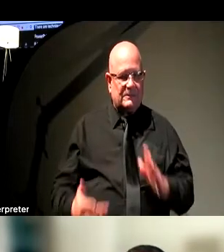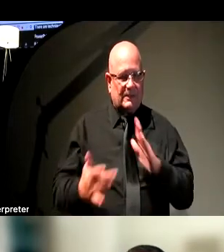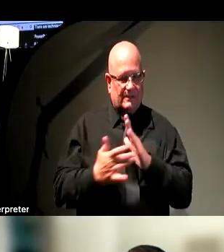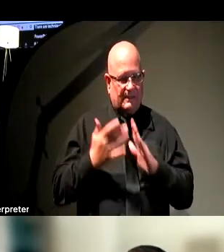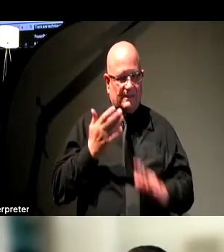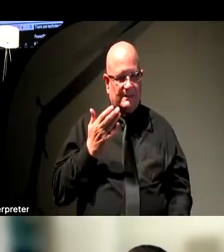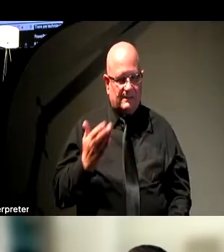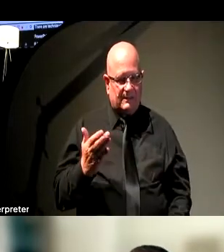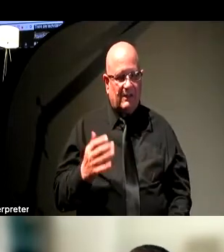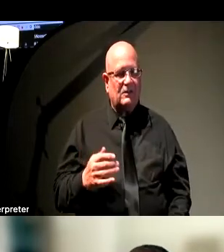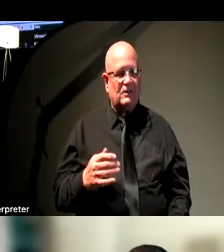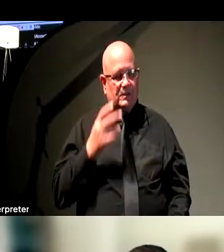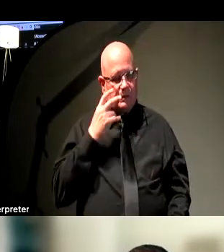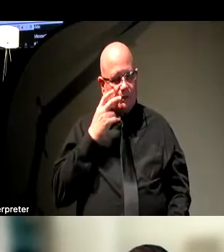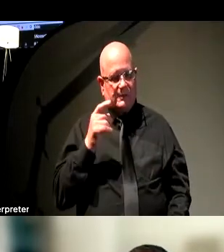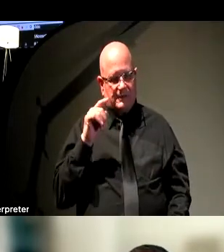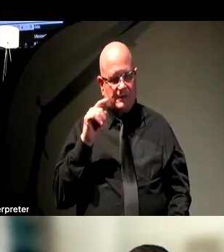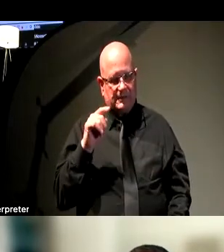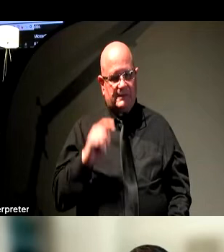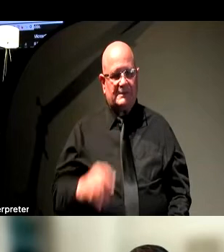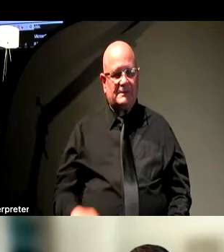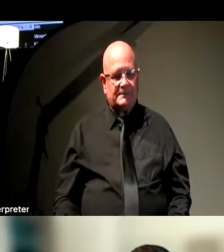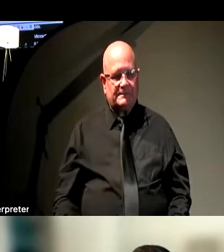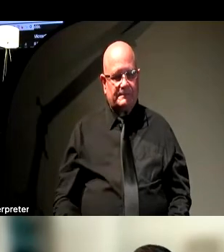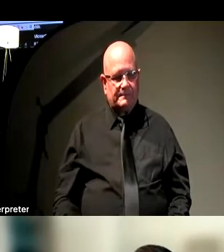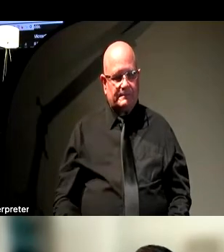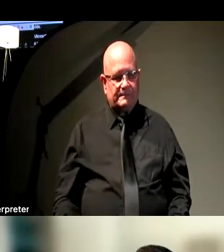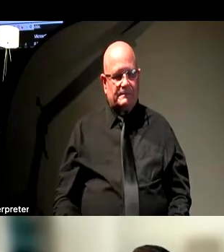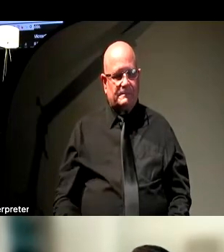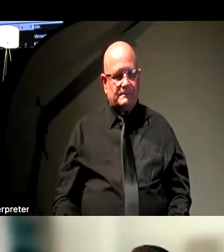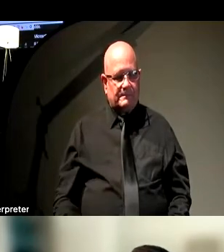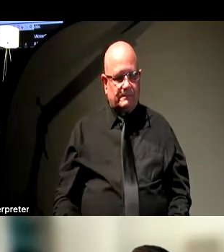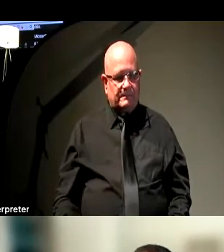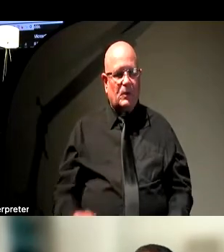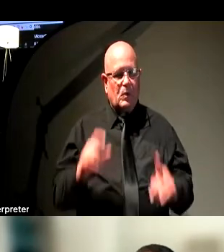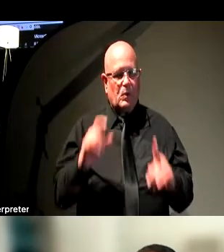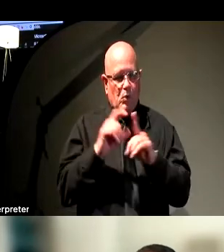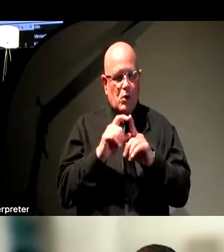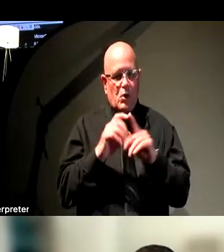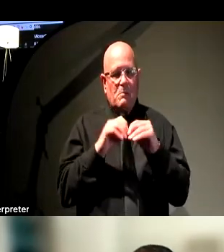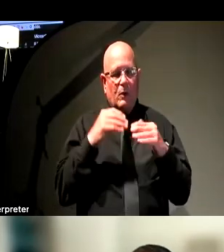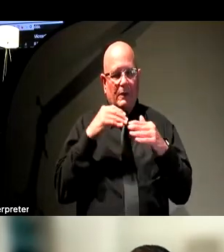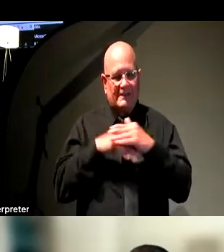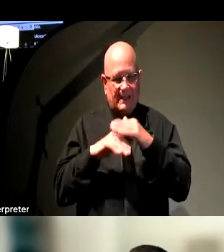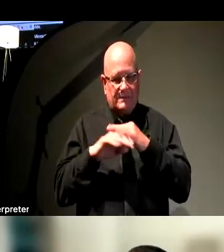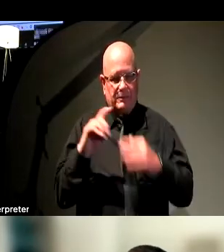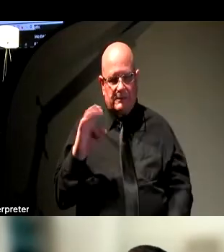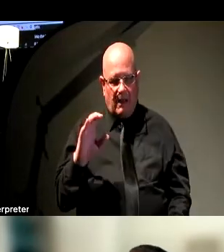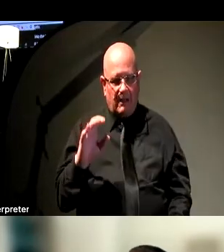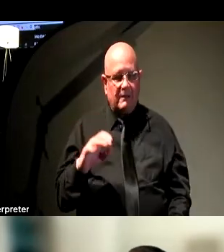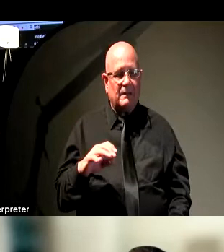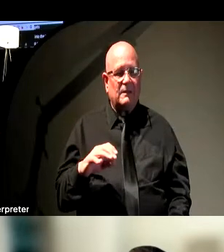highlights. But this gets into the real nitty gritty of using Word to create more accessible documents, including creating PDFs